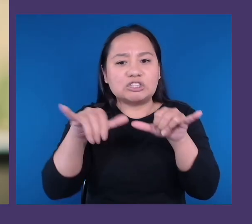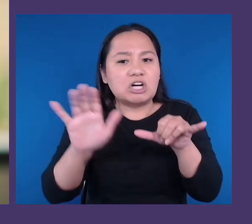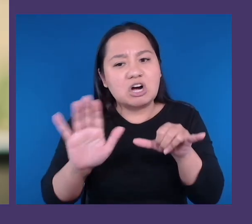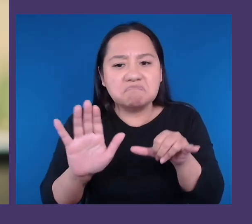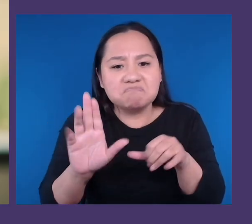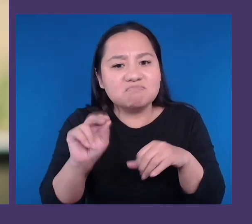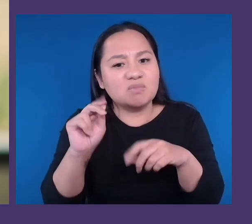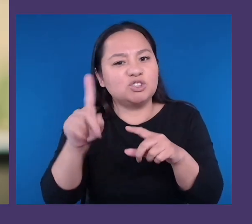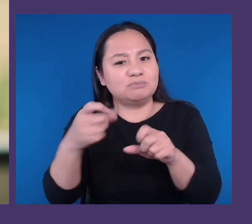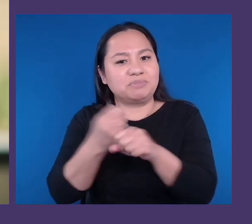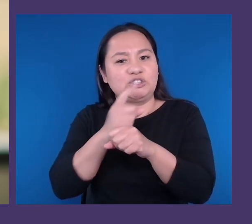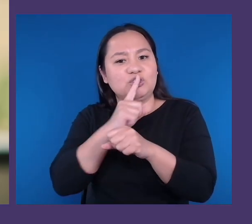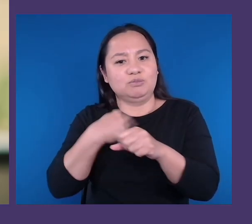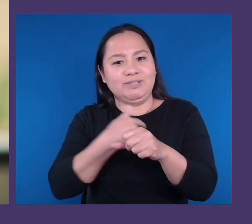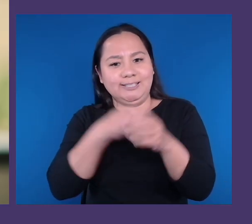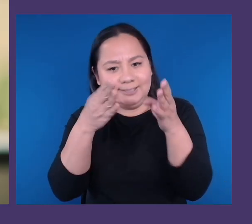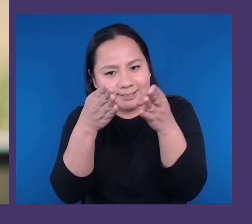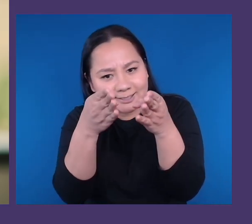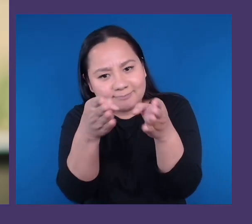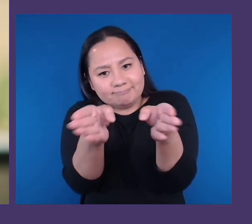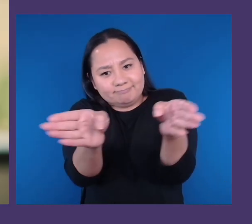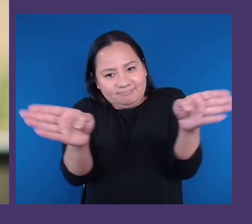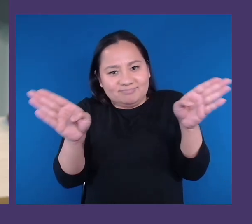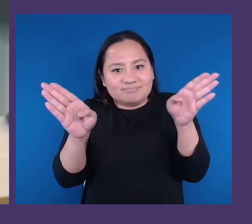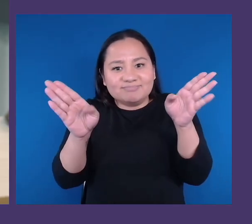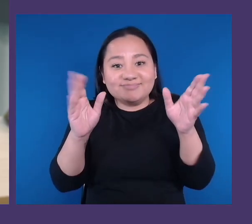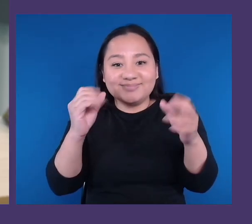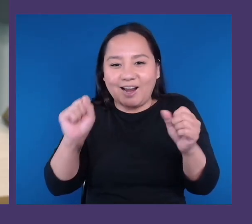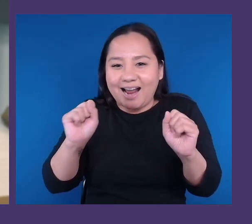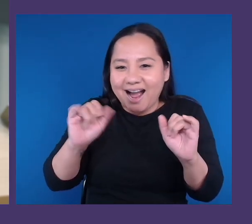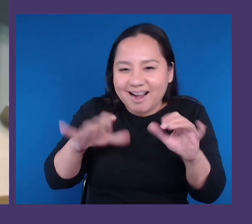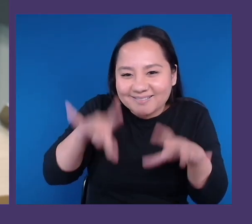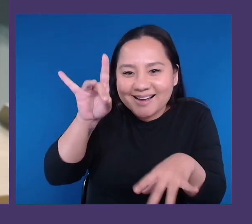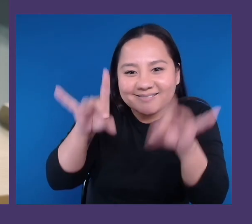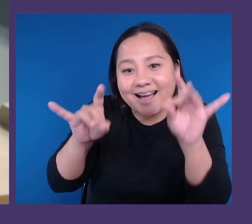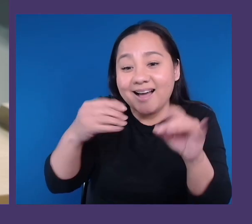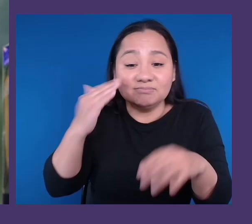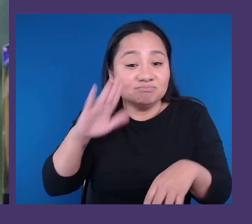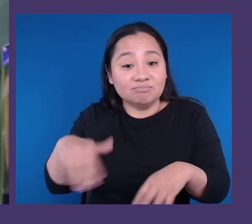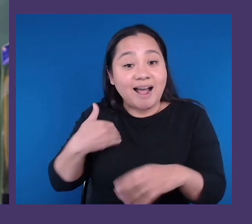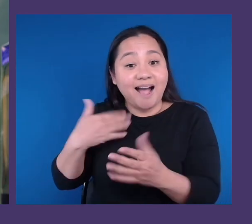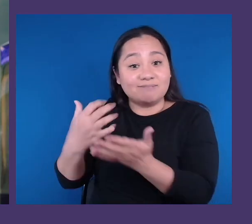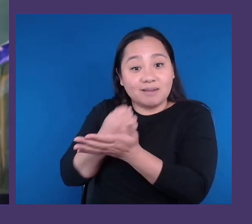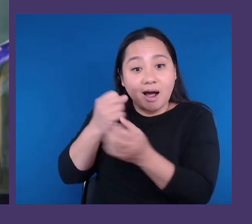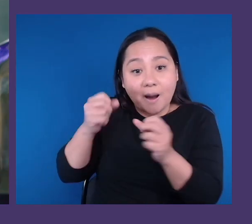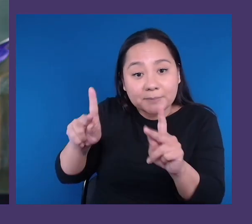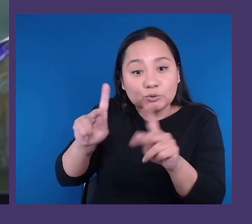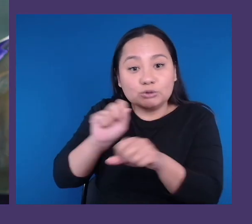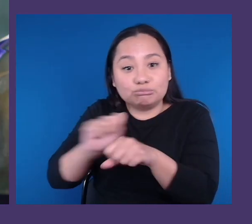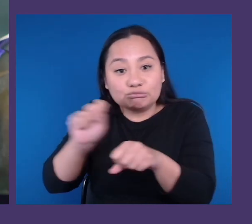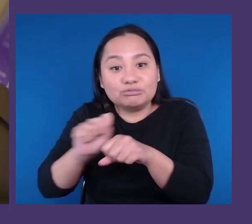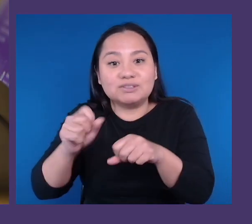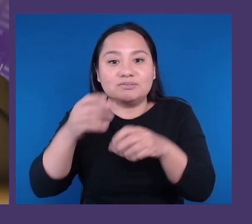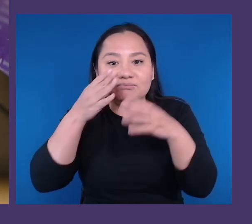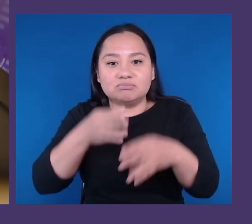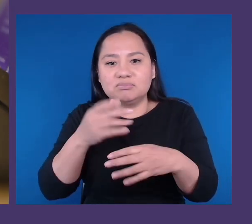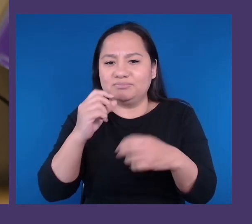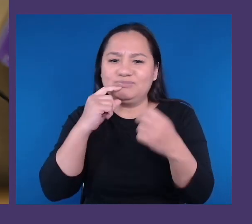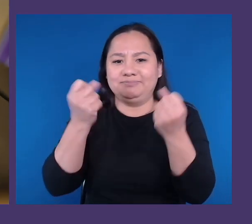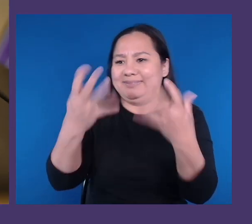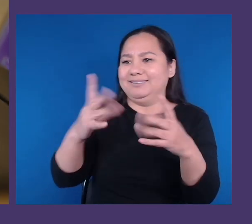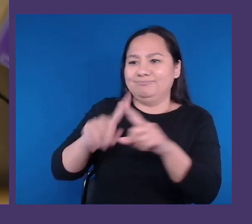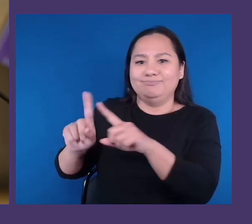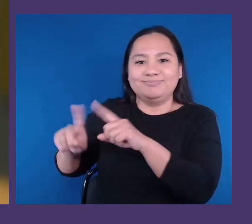had the opportunity to work on a lot of amazing teams from Azure Spatial Anchors, now working on Azure Open AI Services. Somebody